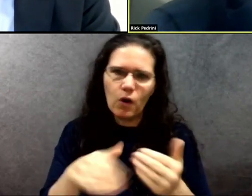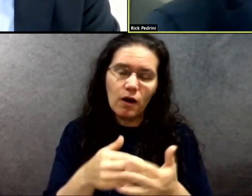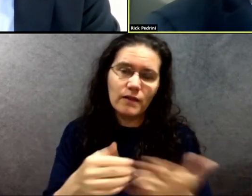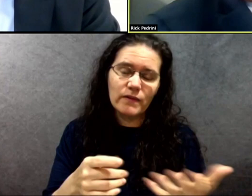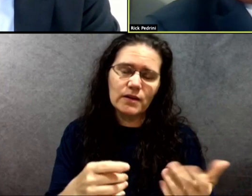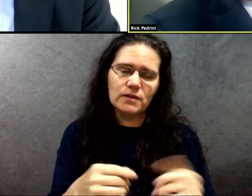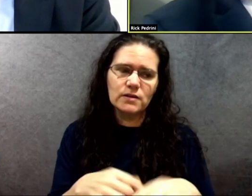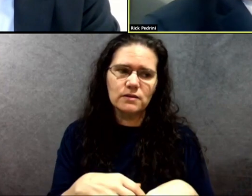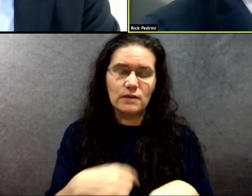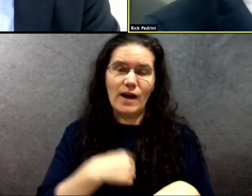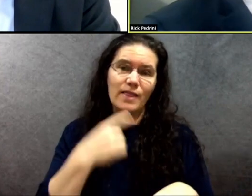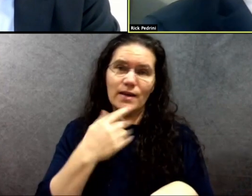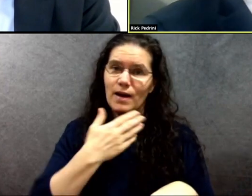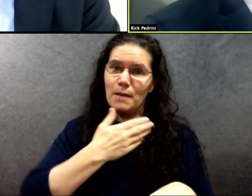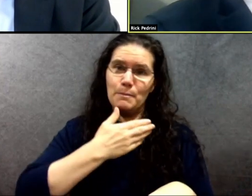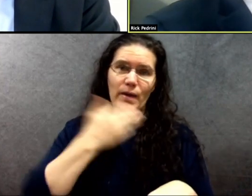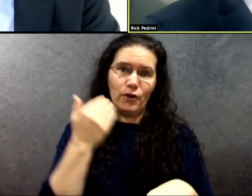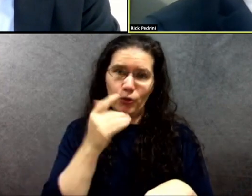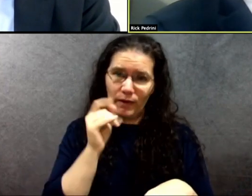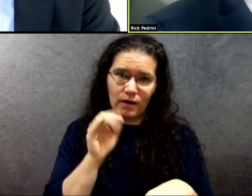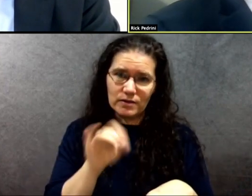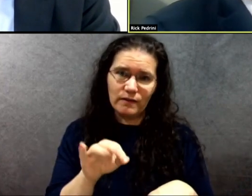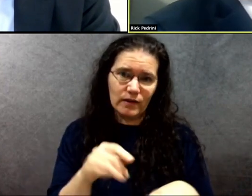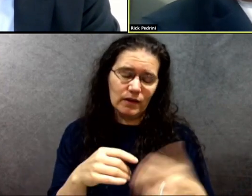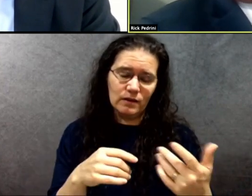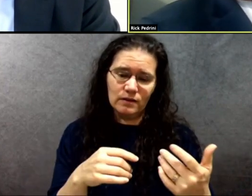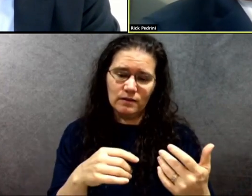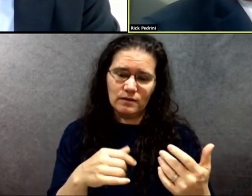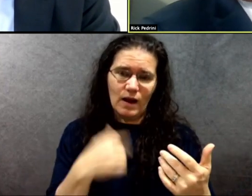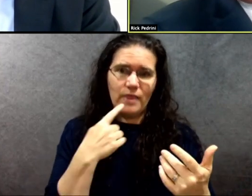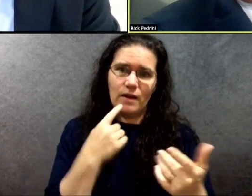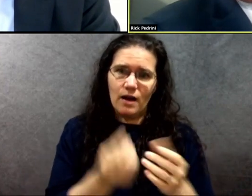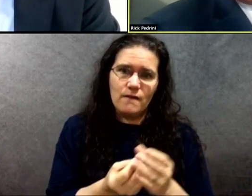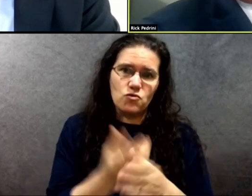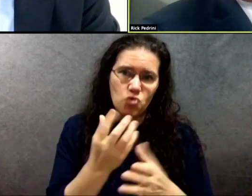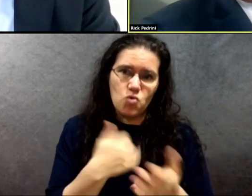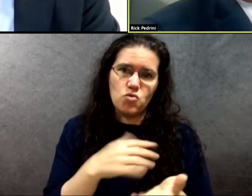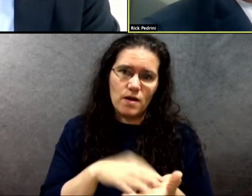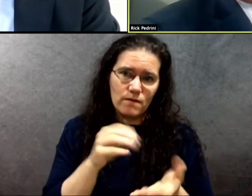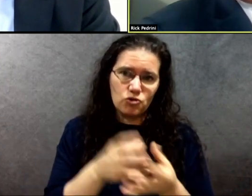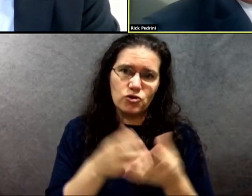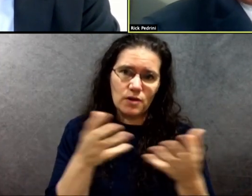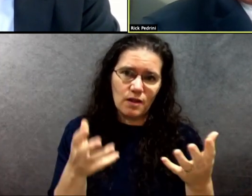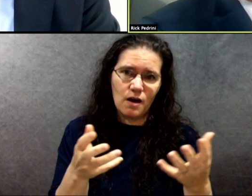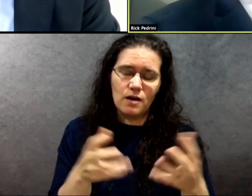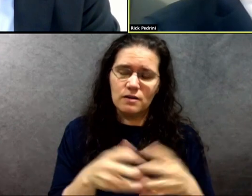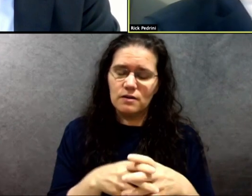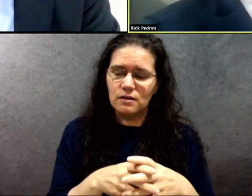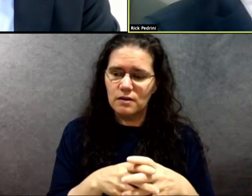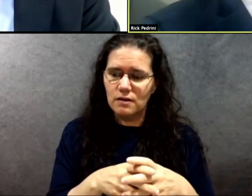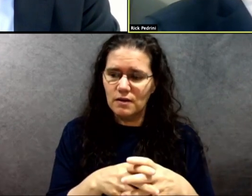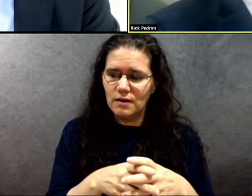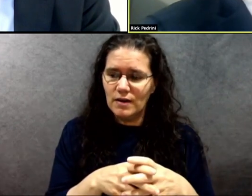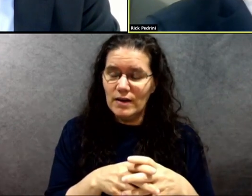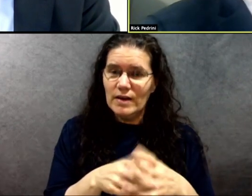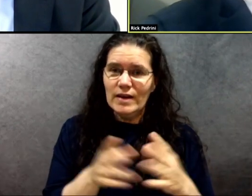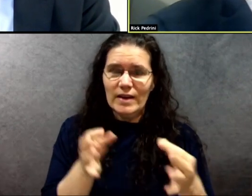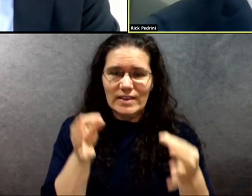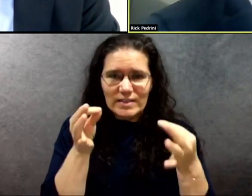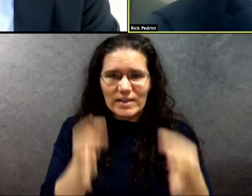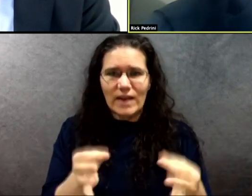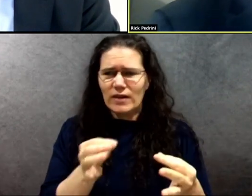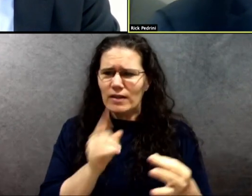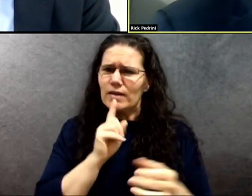I think I've grown. I think I've learned a lot. And it's certainly a legitimate